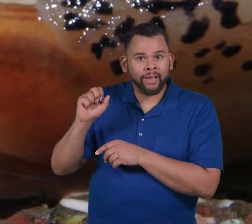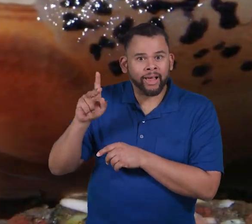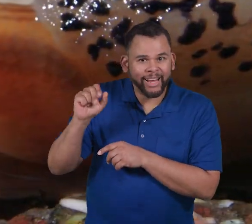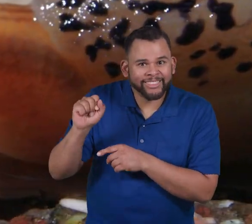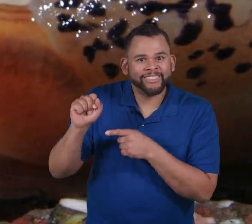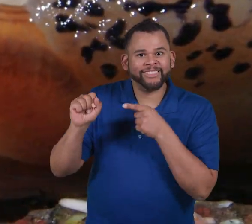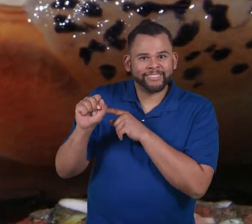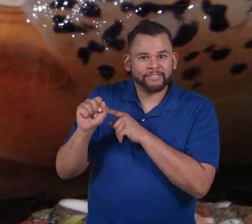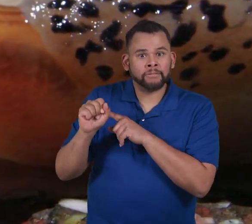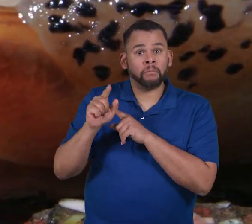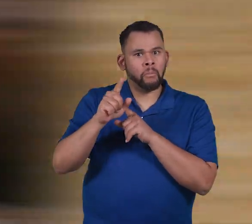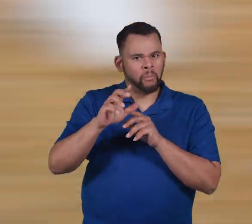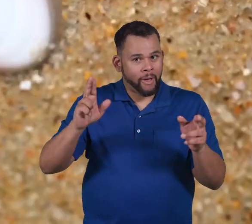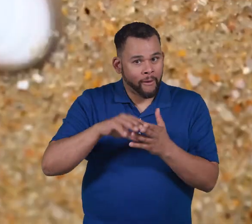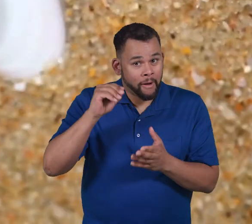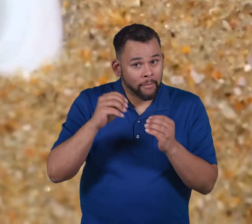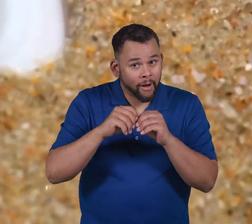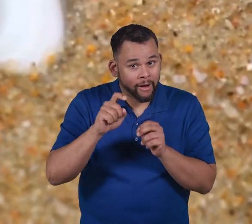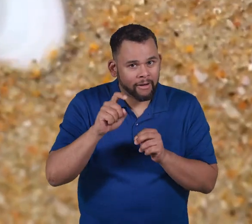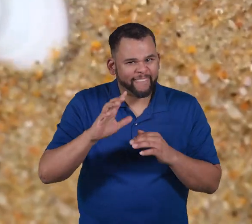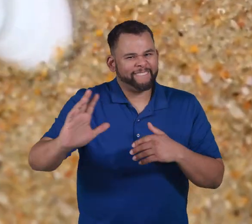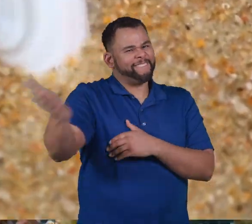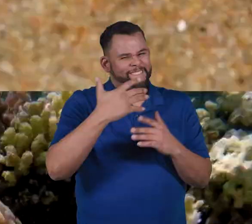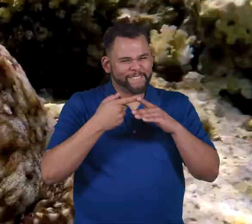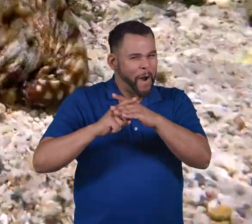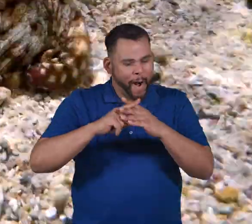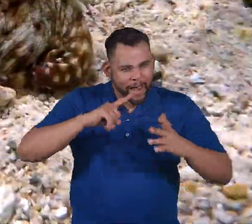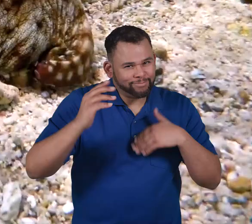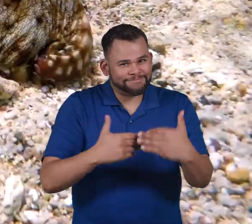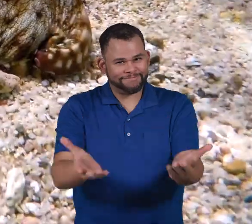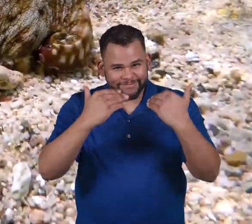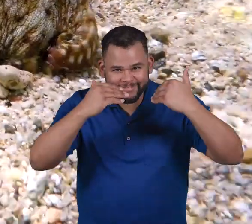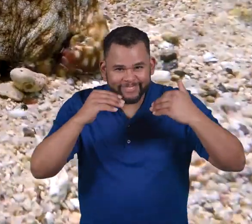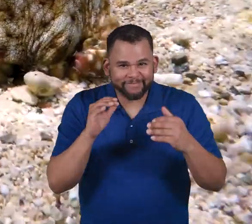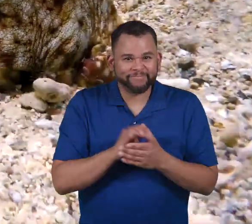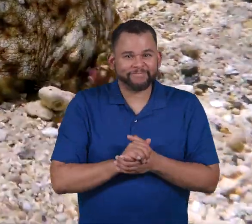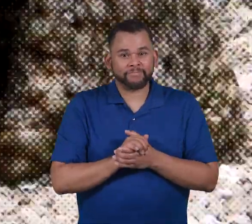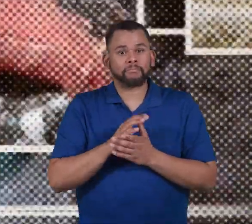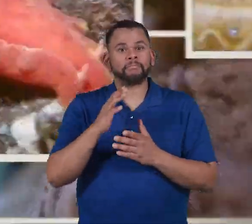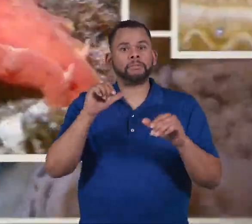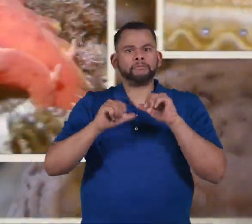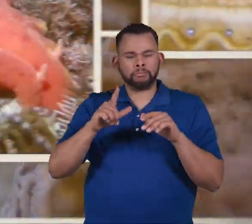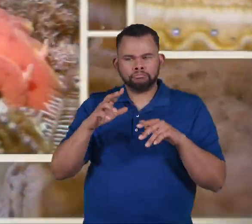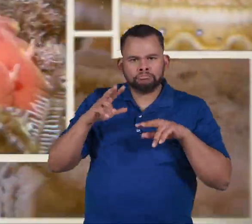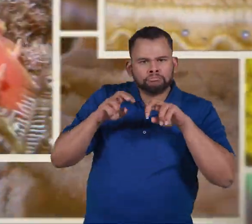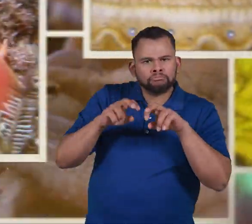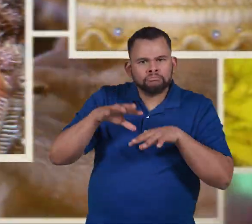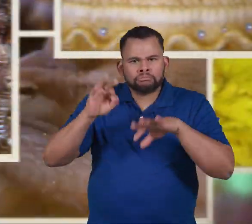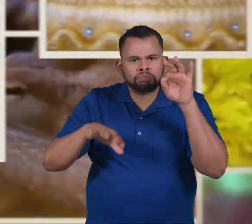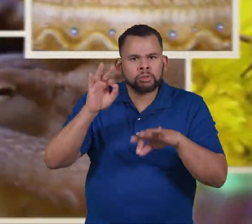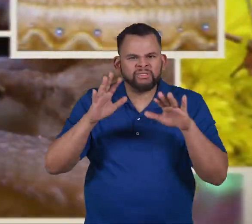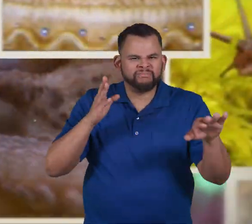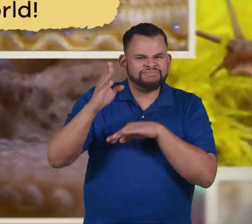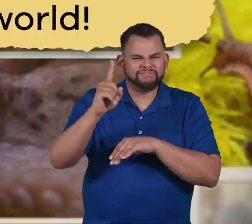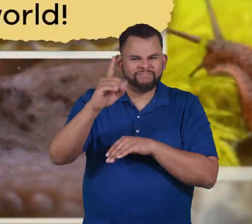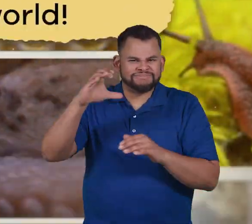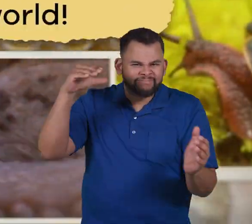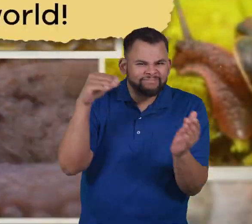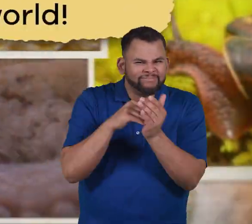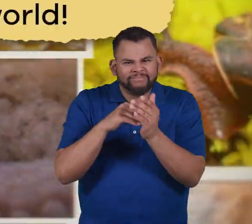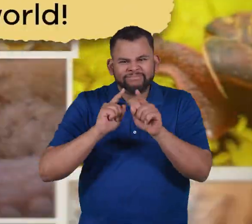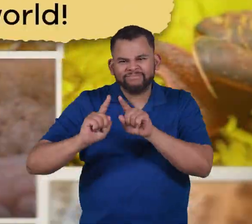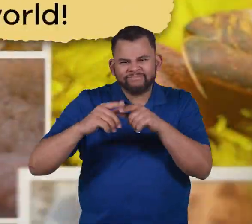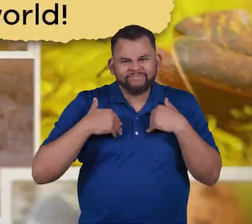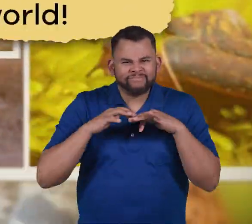mollusks. Ready to learn more? Let's get started. Scientists have discovered about